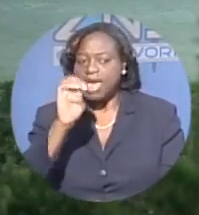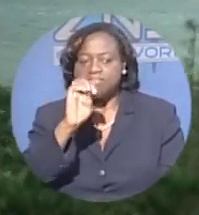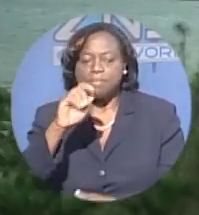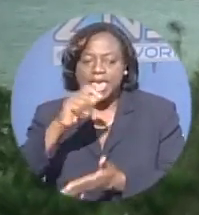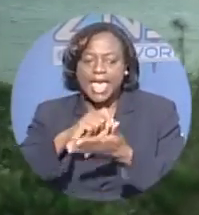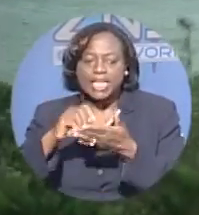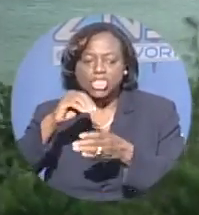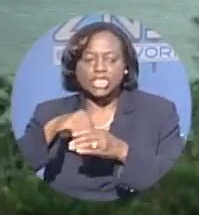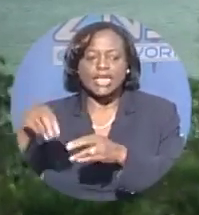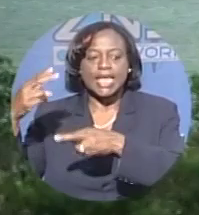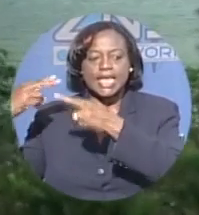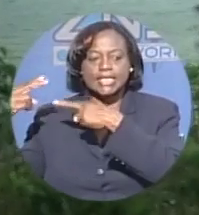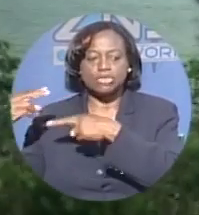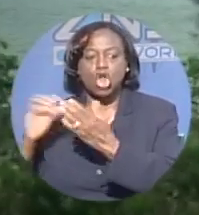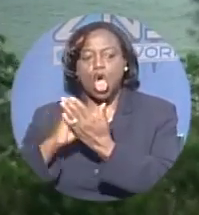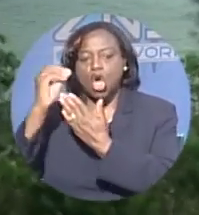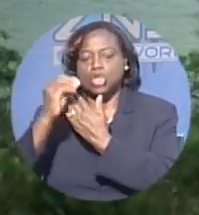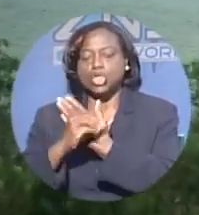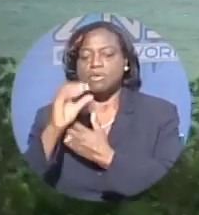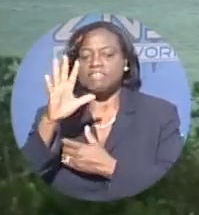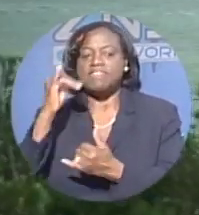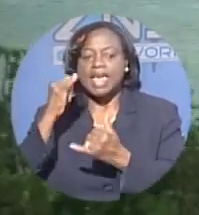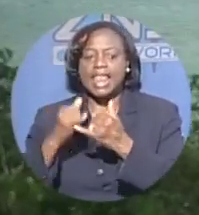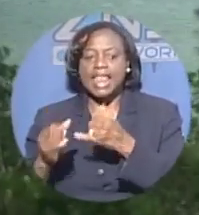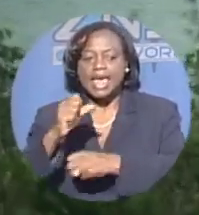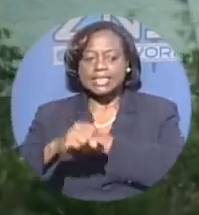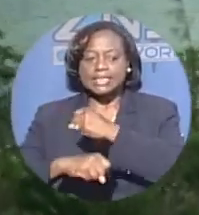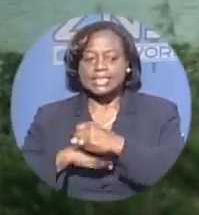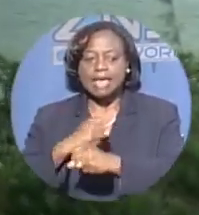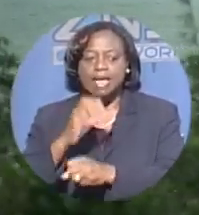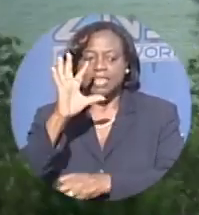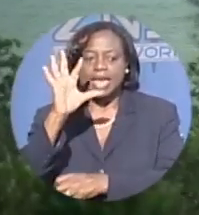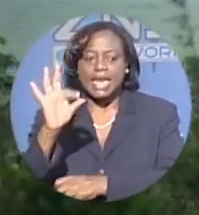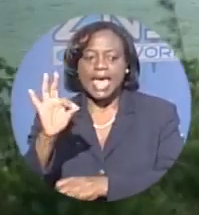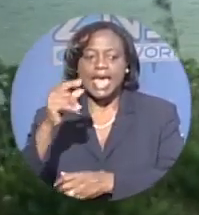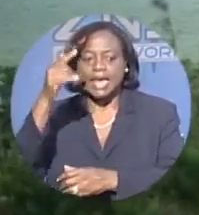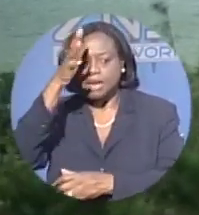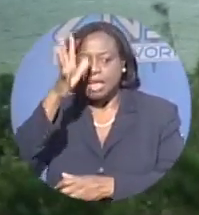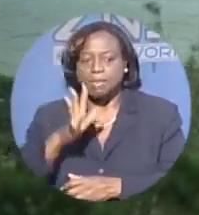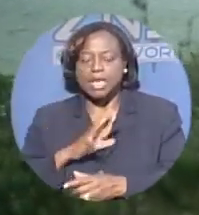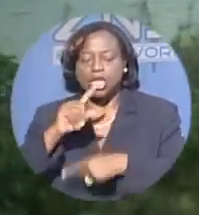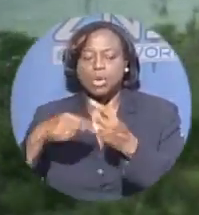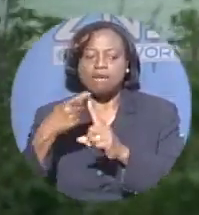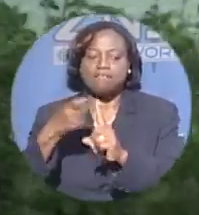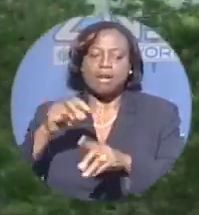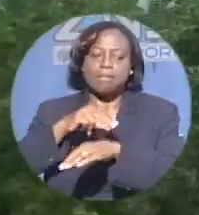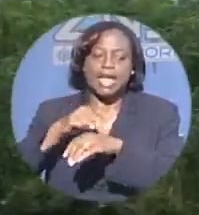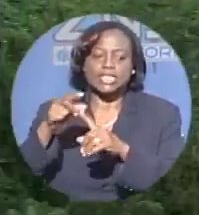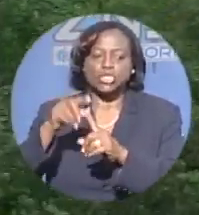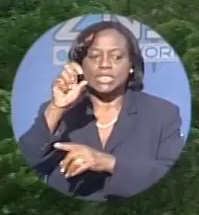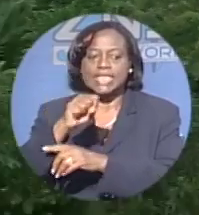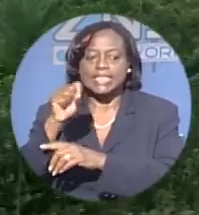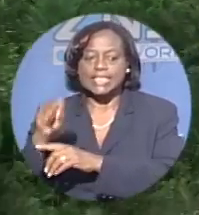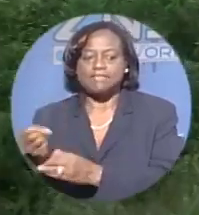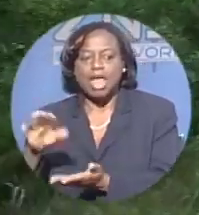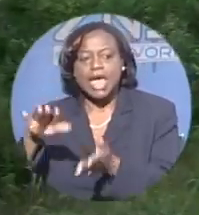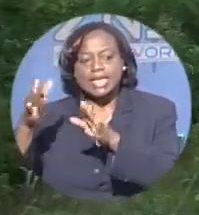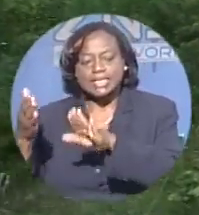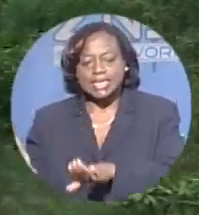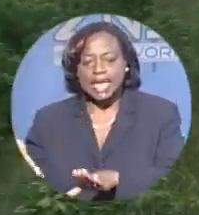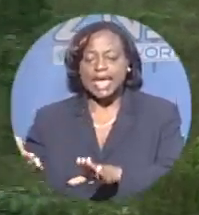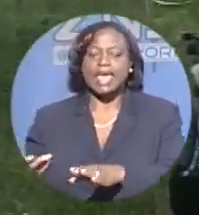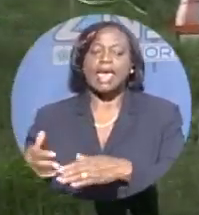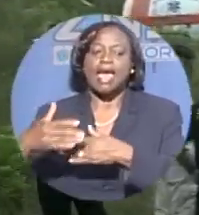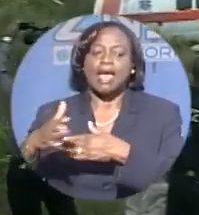history. On October 5 last year, the nine men en route from Nassau to San Salvador died after their plane crashed into Lake